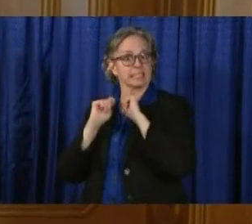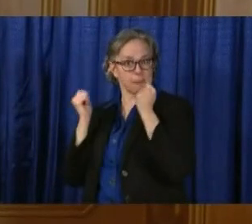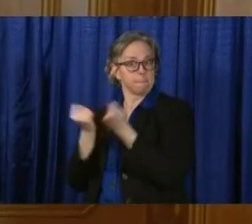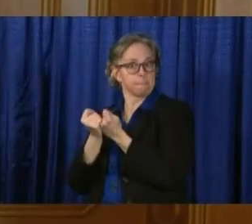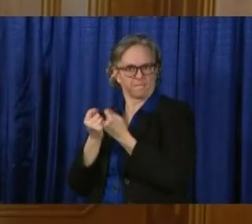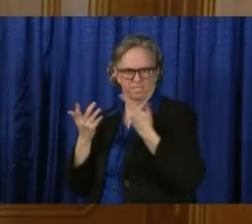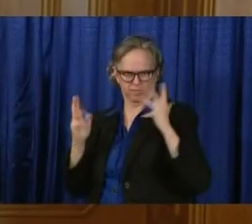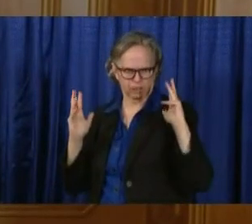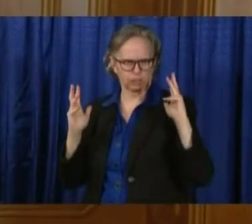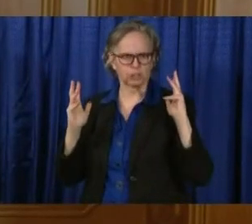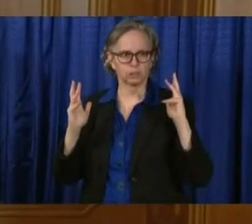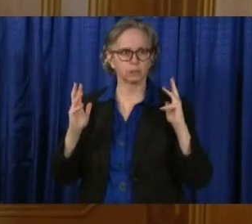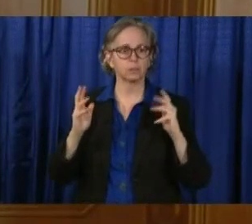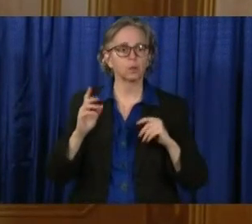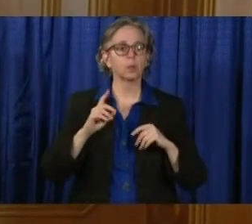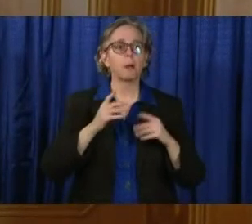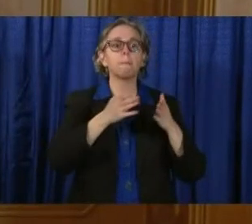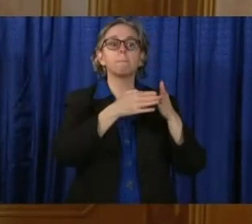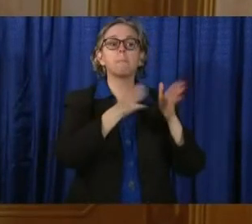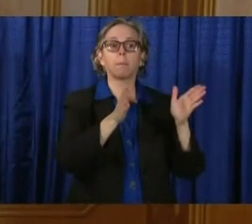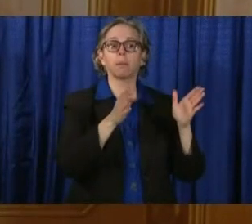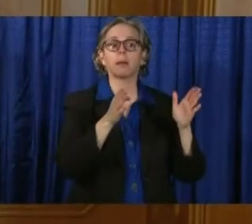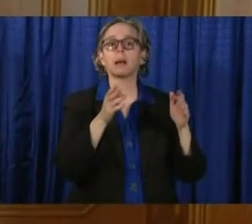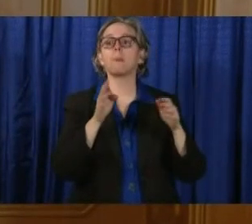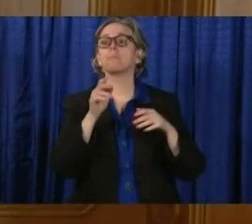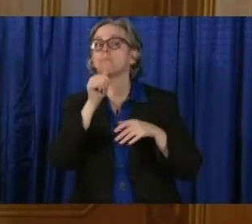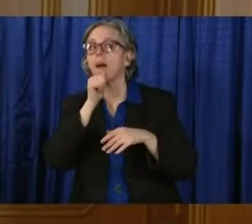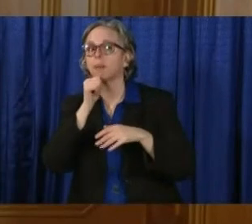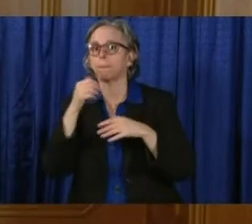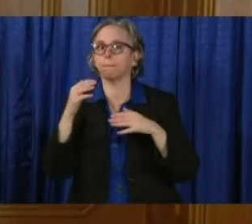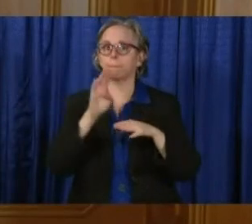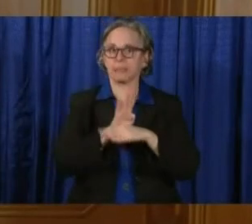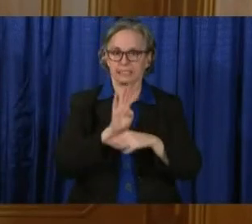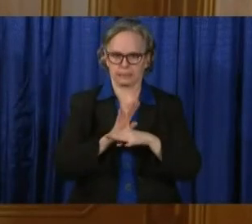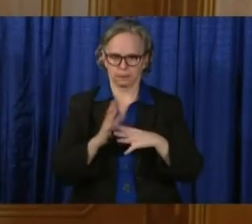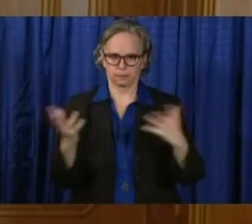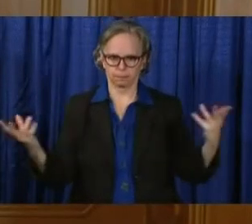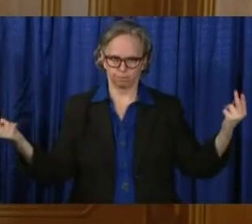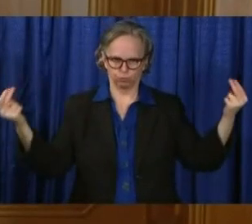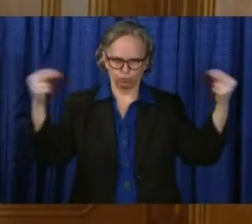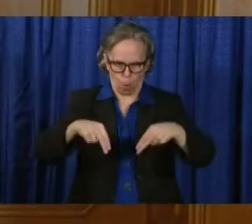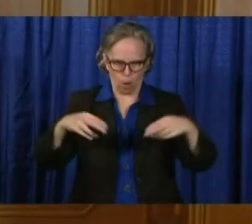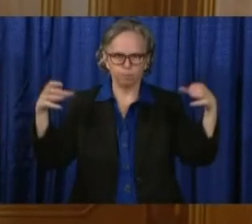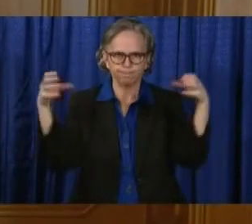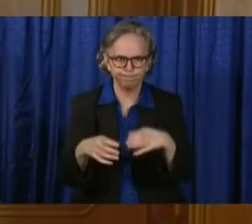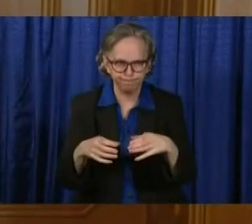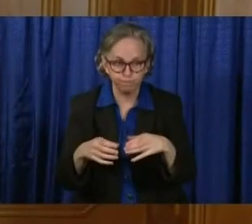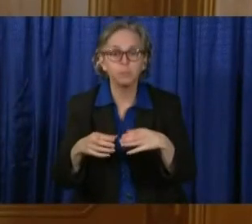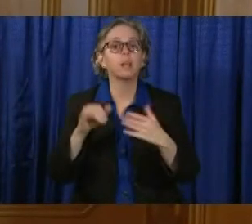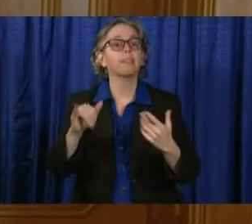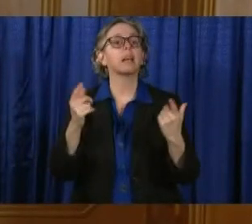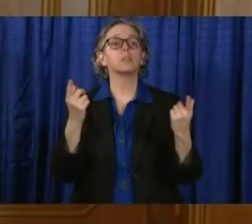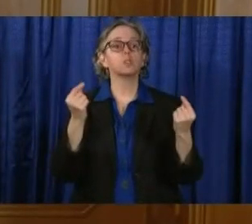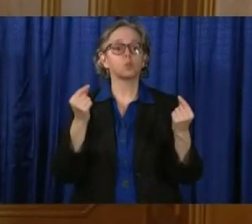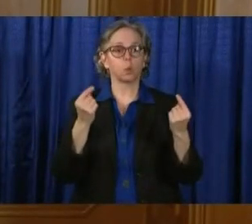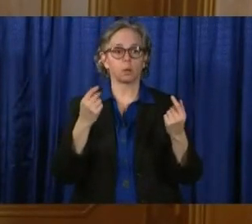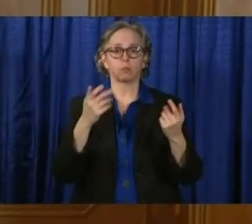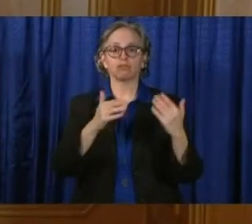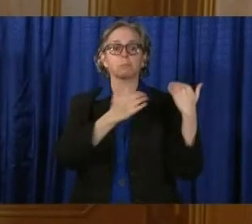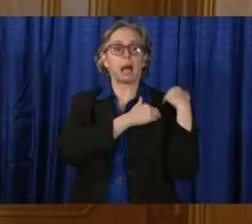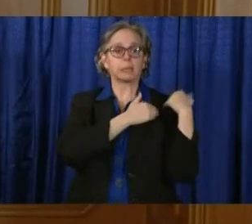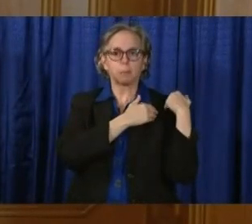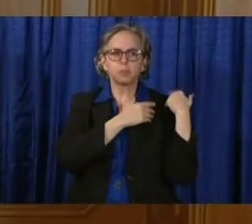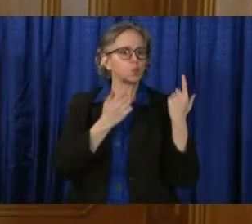public sector as well as the private sector to go out and make sure that we have enough of these